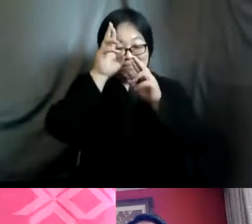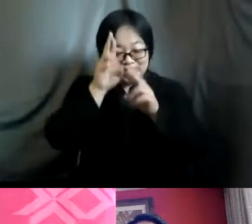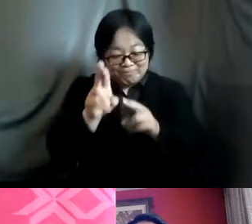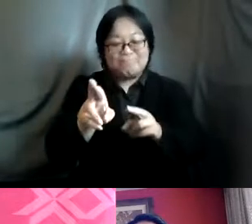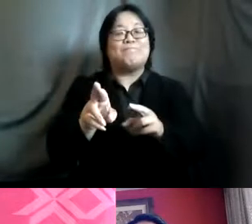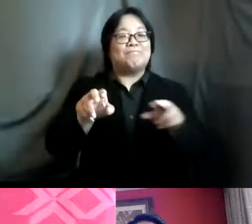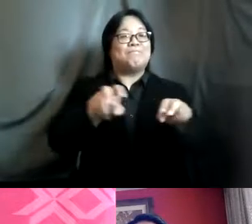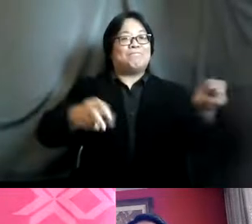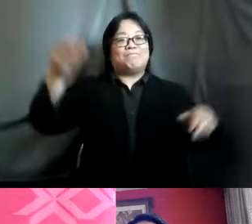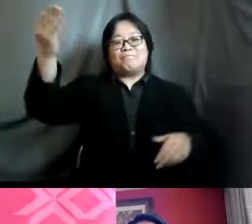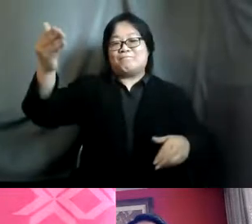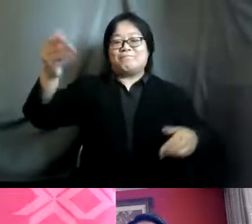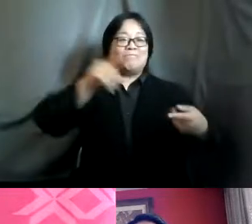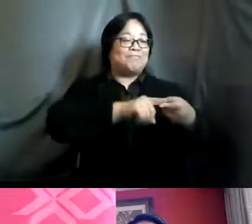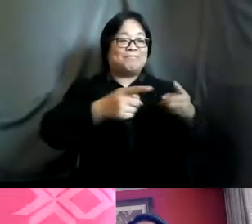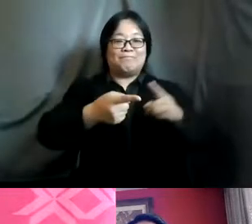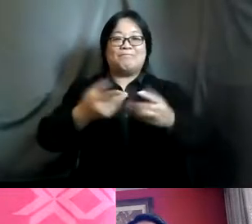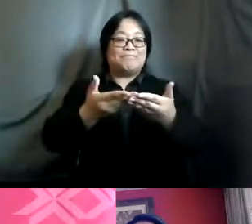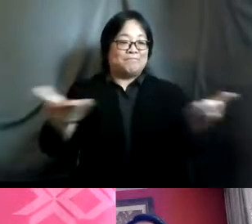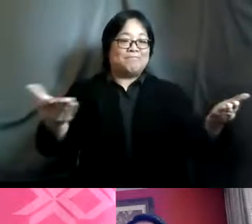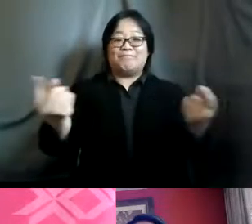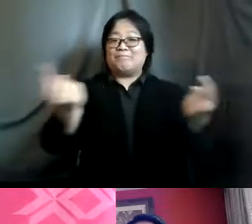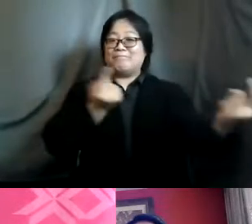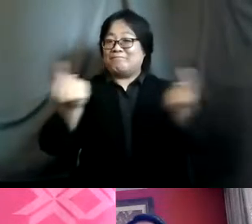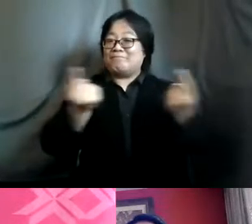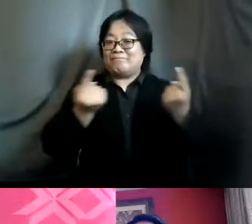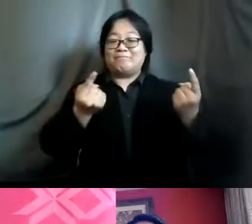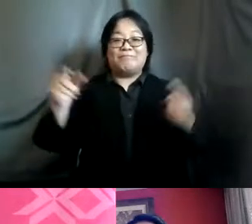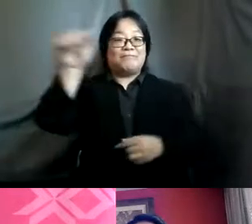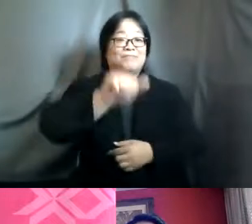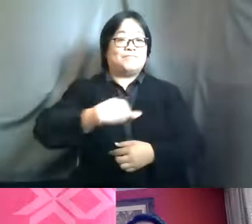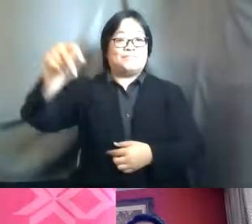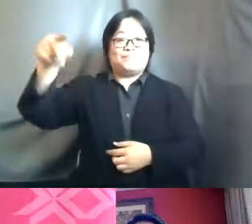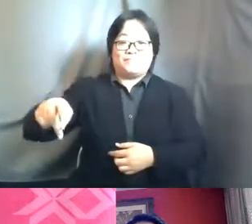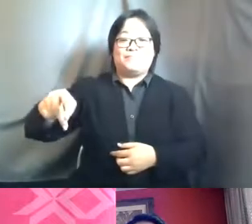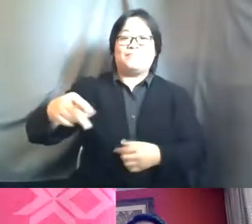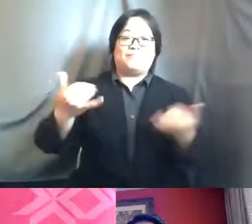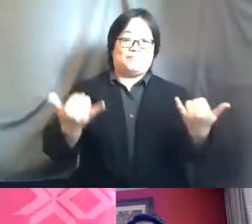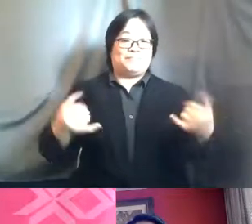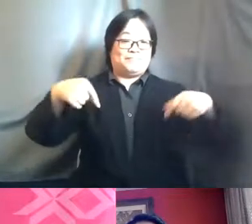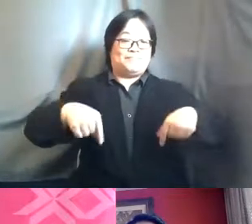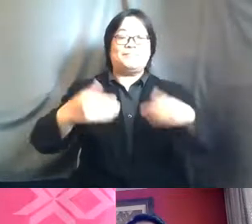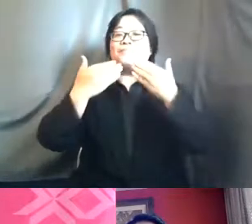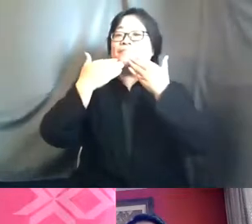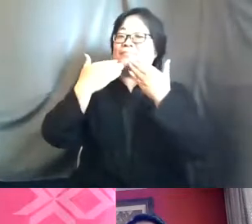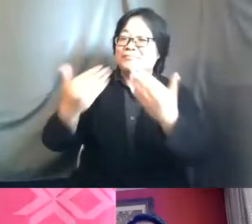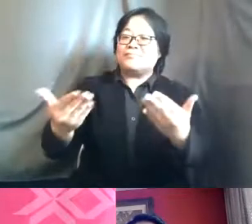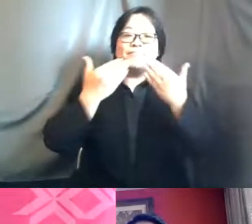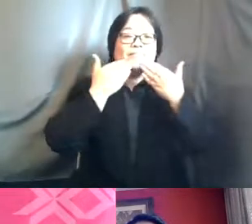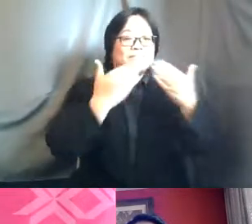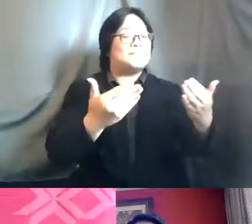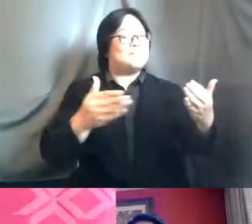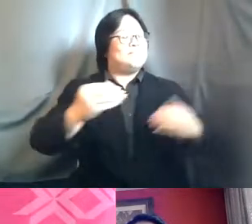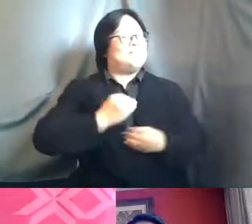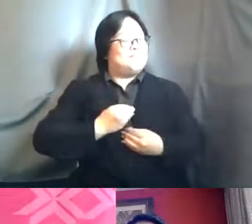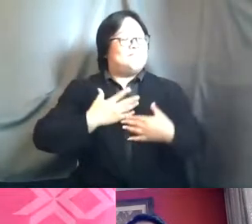colleagues and friends joining us from around the asia pacific region today thank you so much for your inspiring